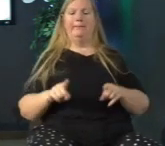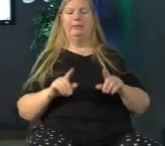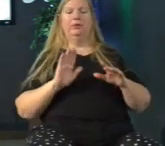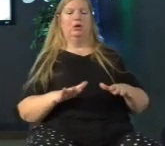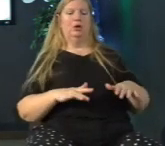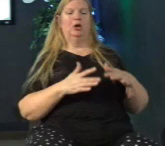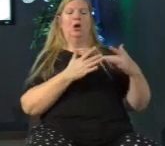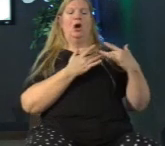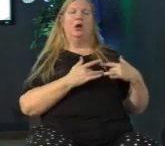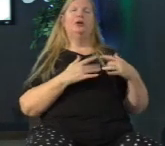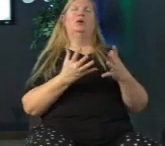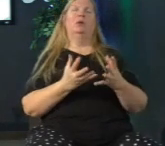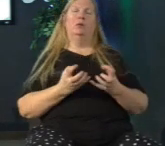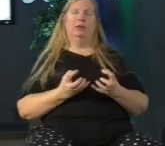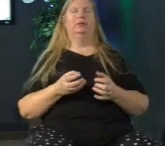for you Lord